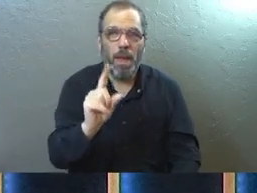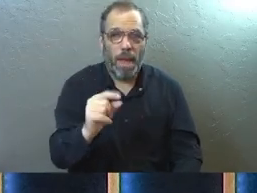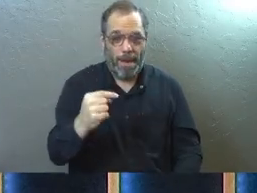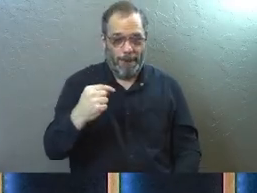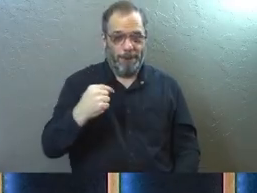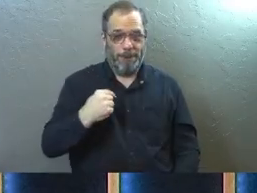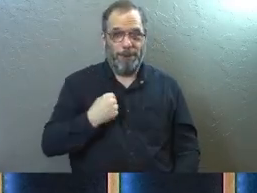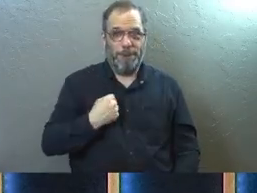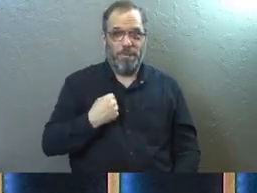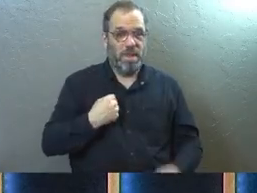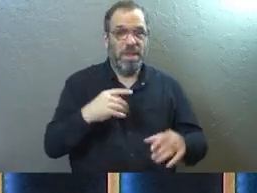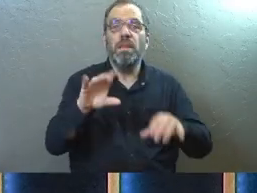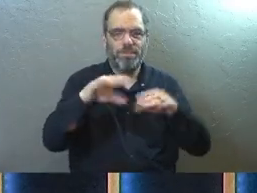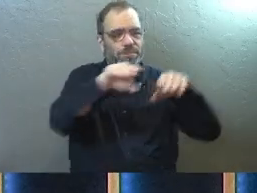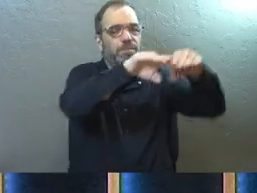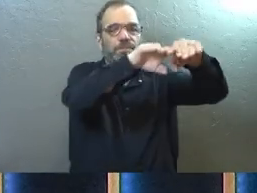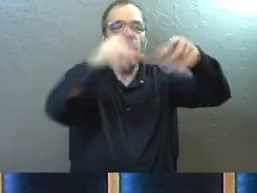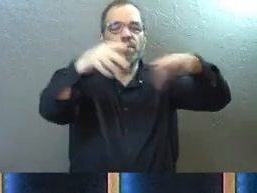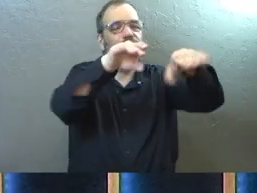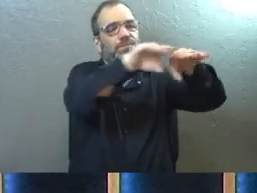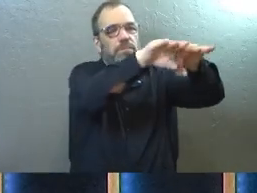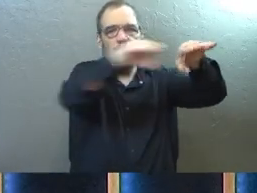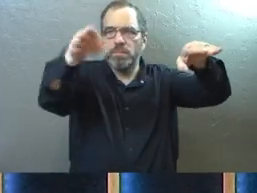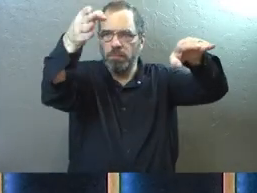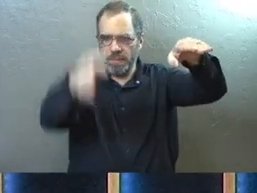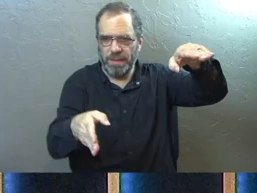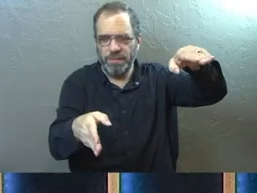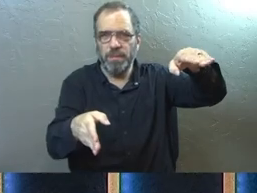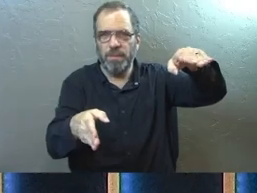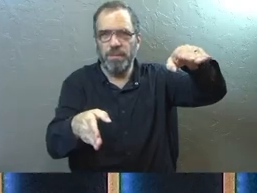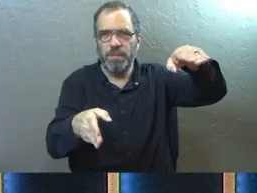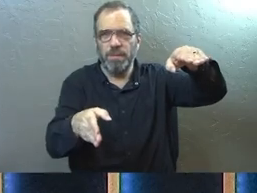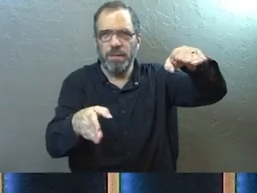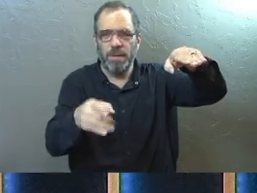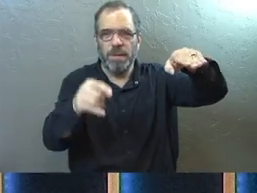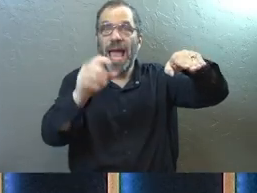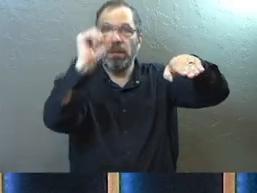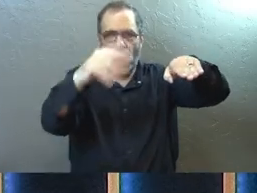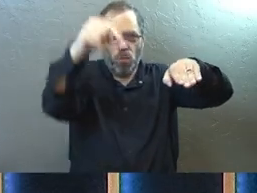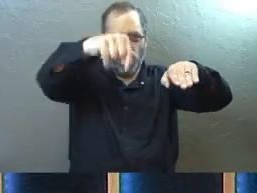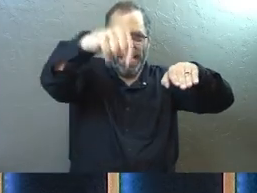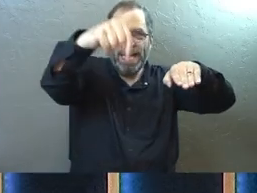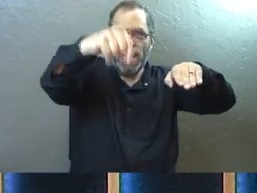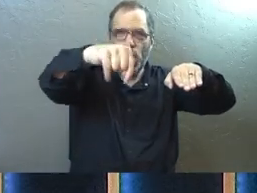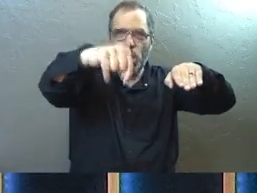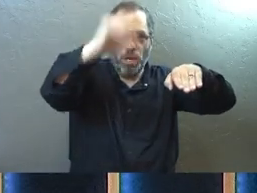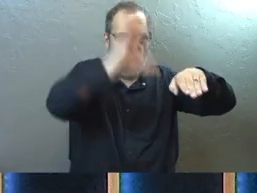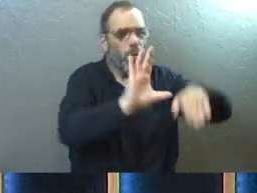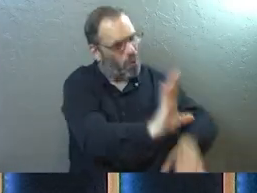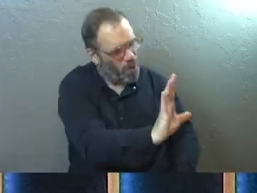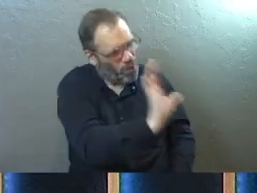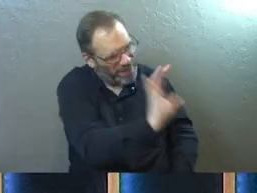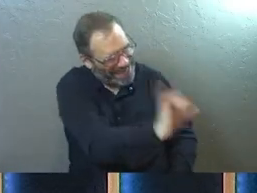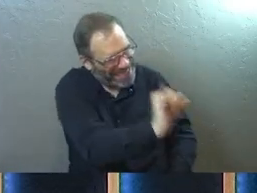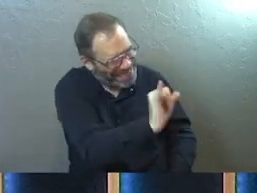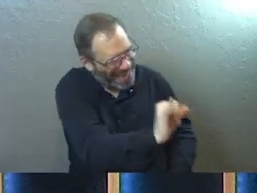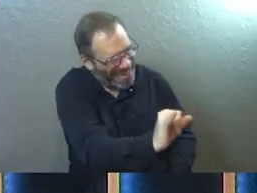between you and the cliff. And he'll oppose you because he loves you. That's our God.